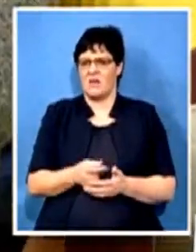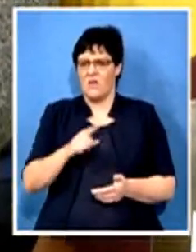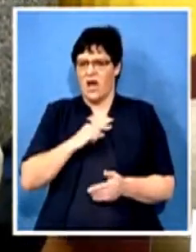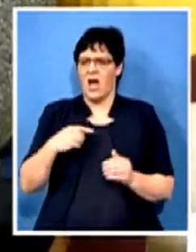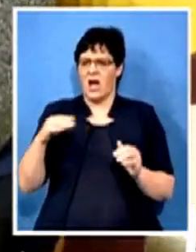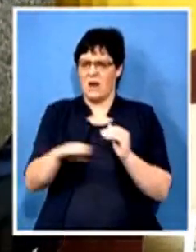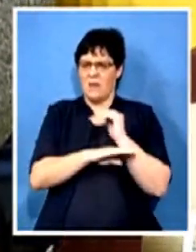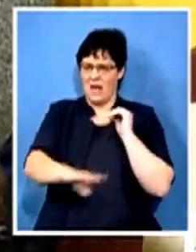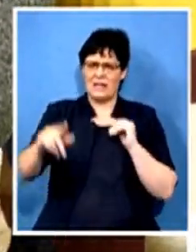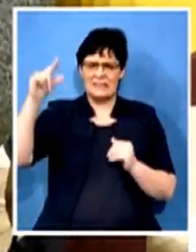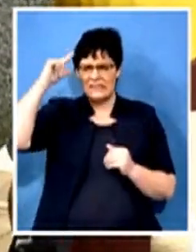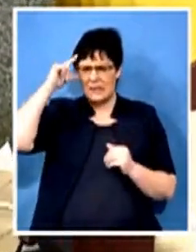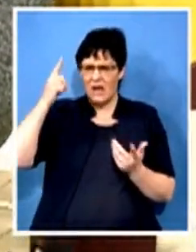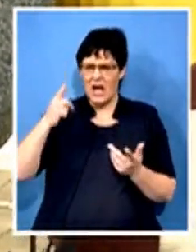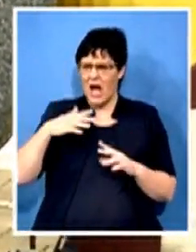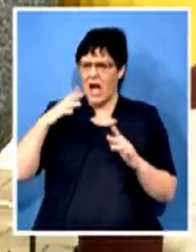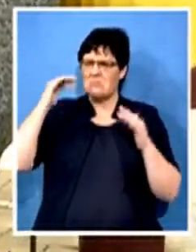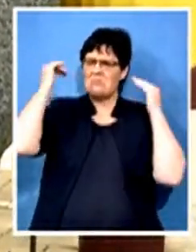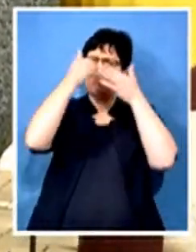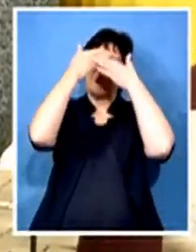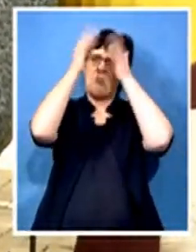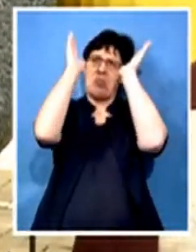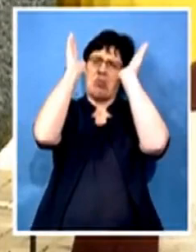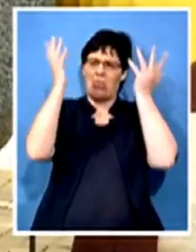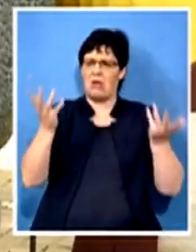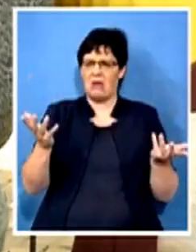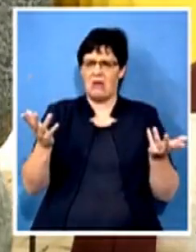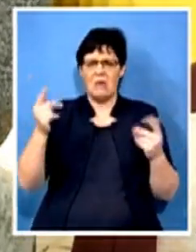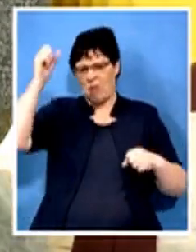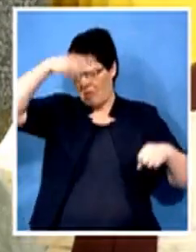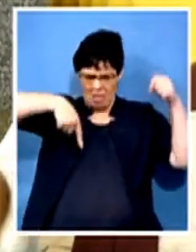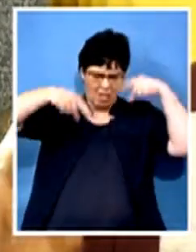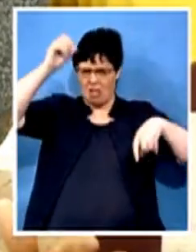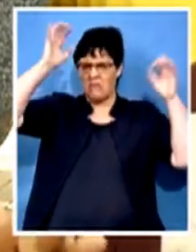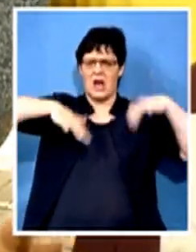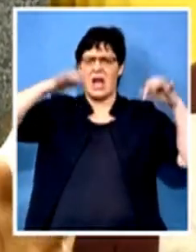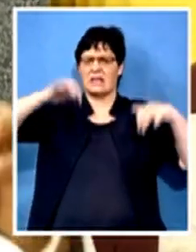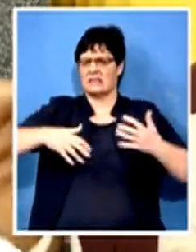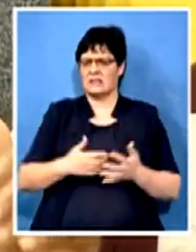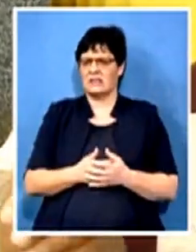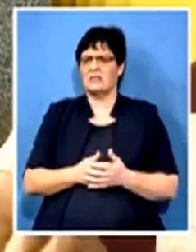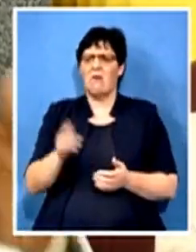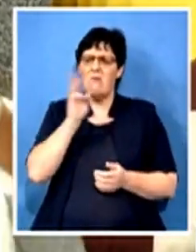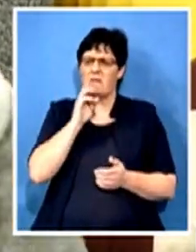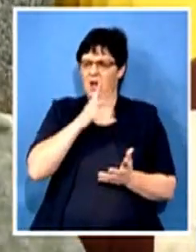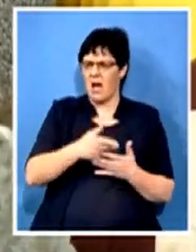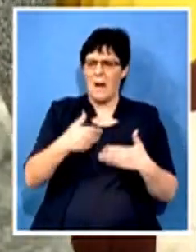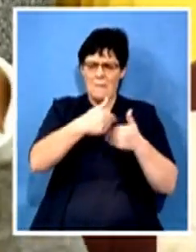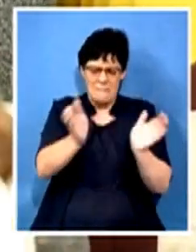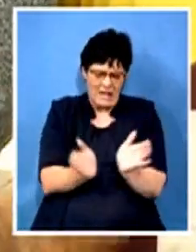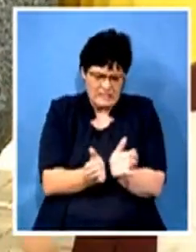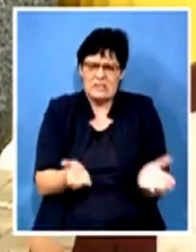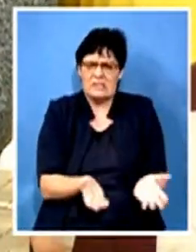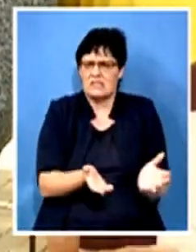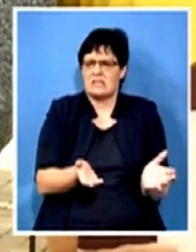if they're not fallen to the wall they probably